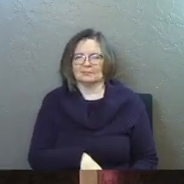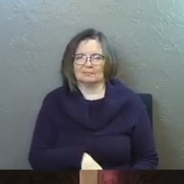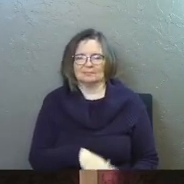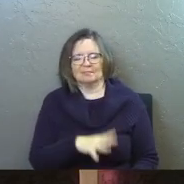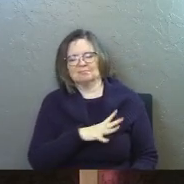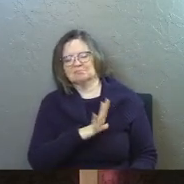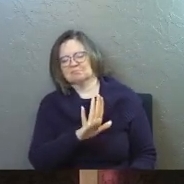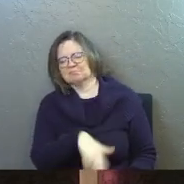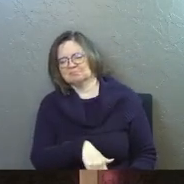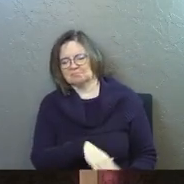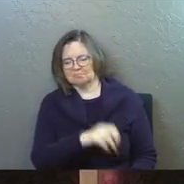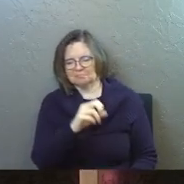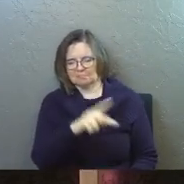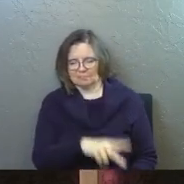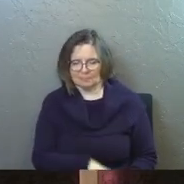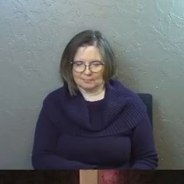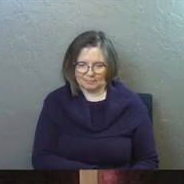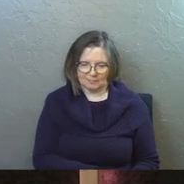It's okay.